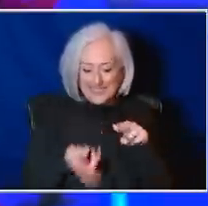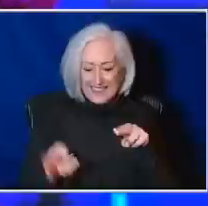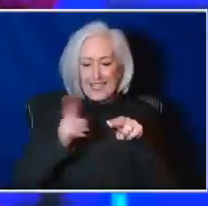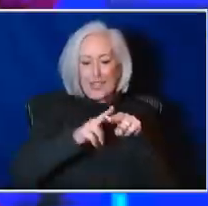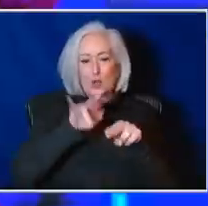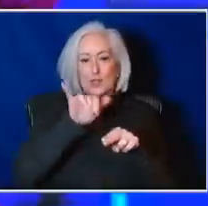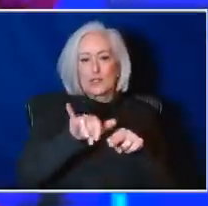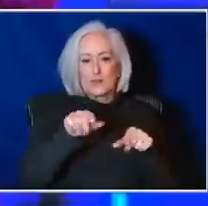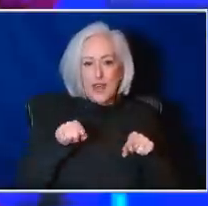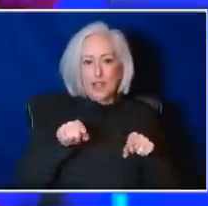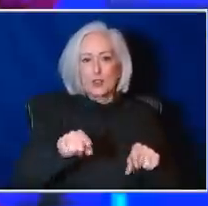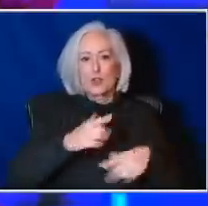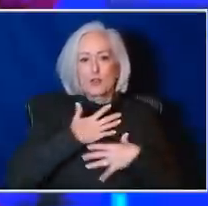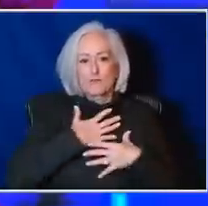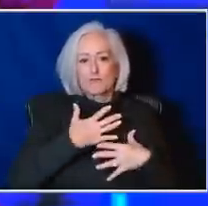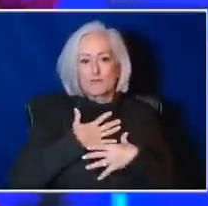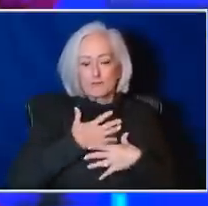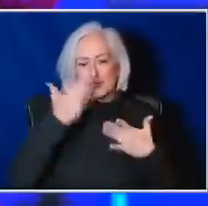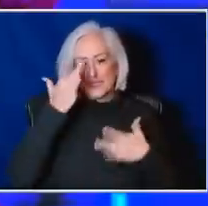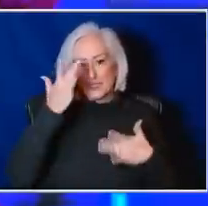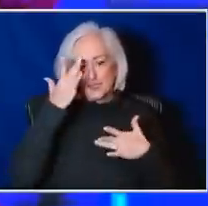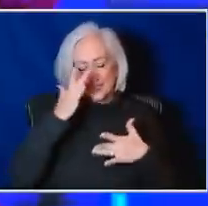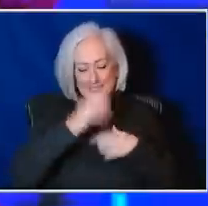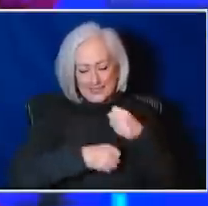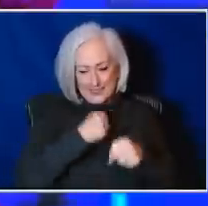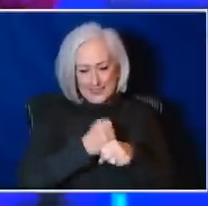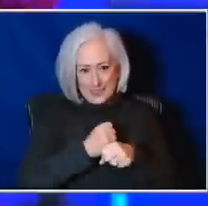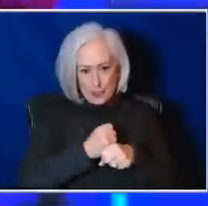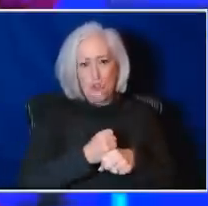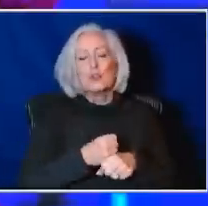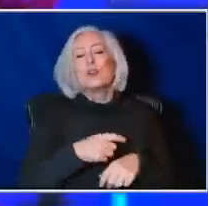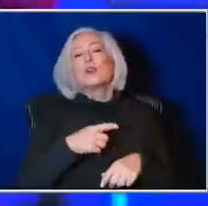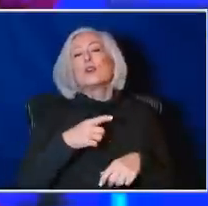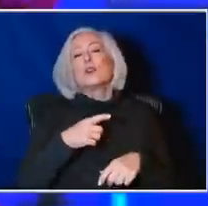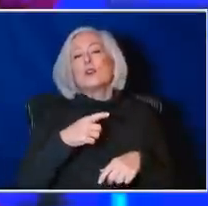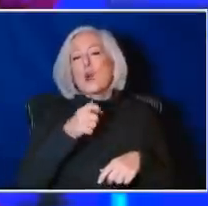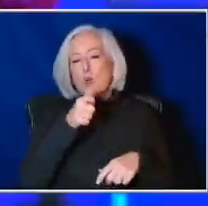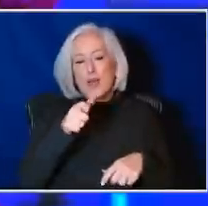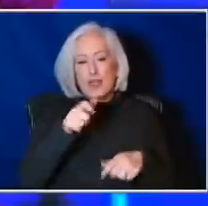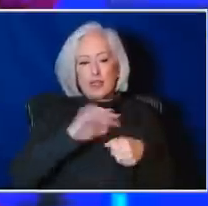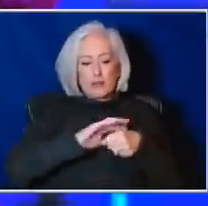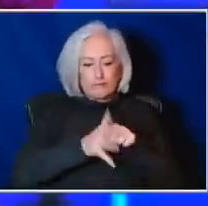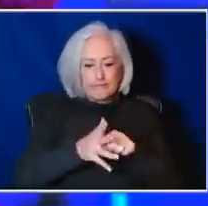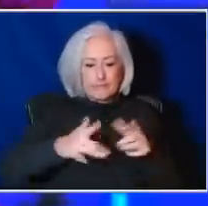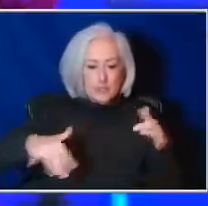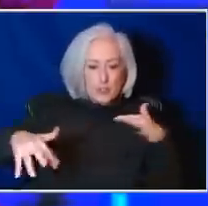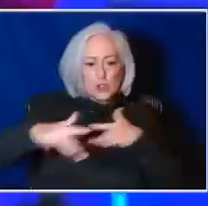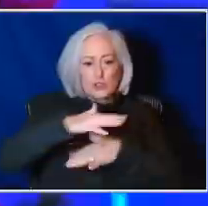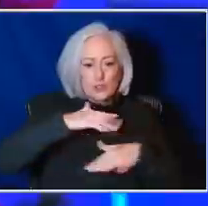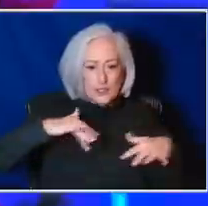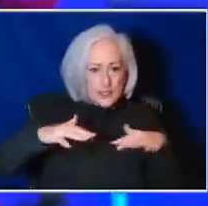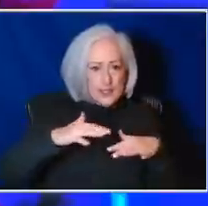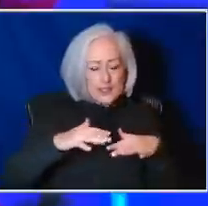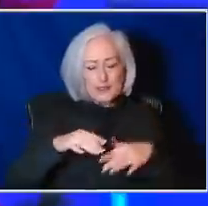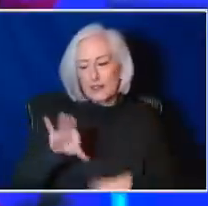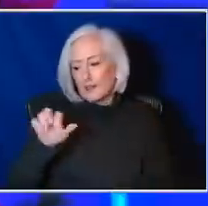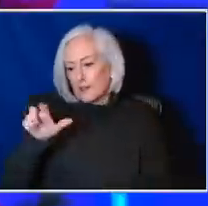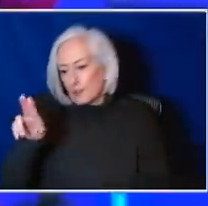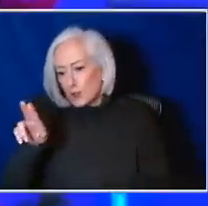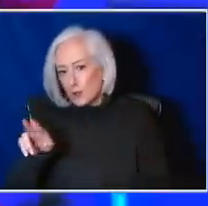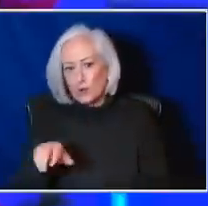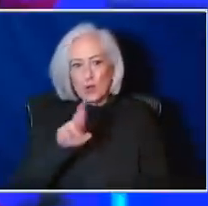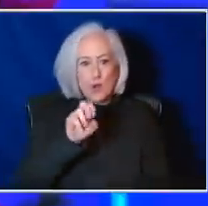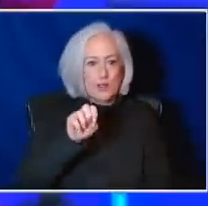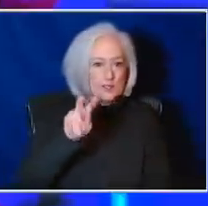respiratory viral season as these viruses are circulating, not just SARS-CoV-2, not just influenza, but RSV, rhinovirus,